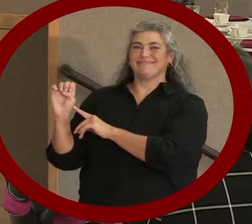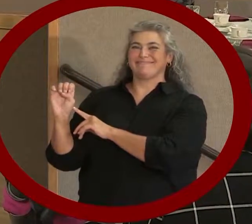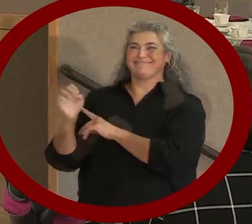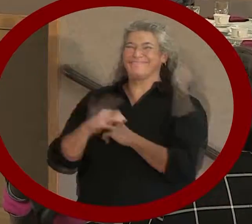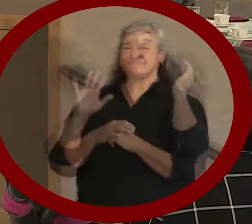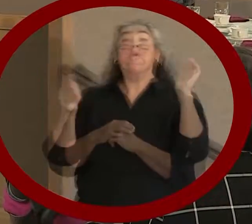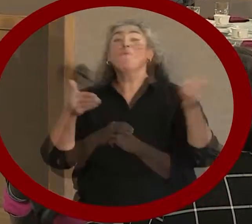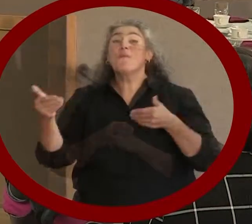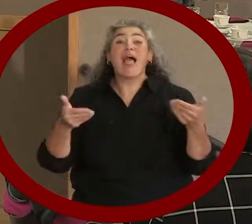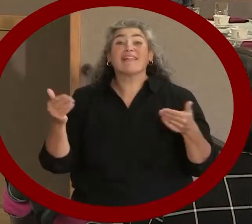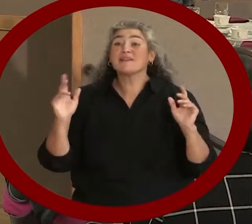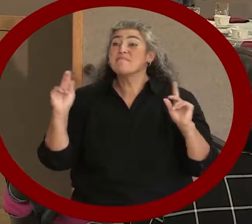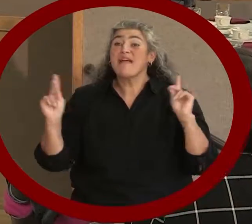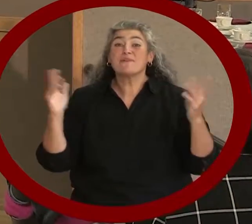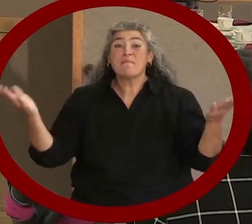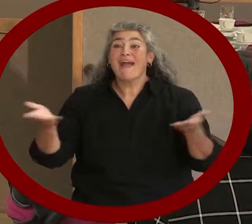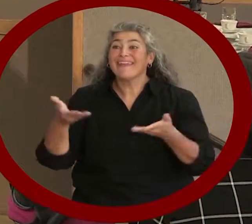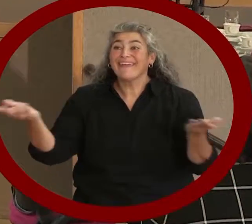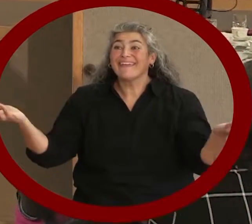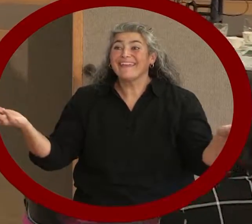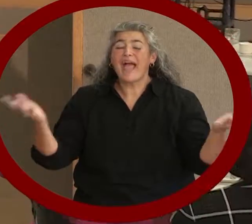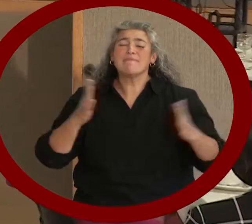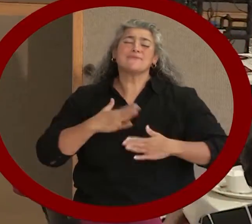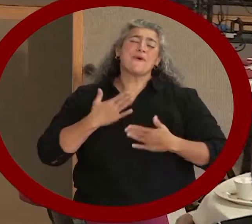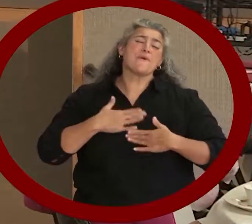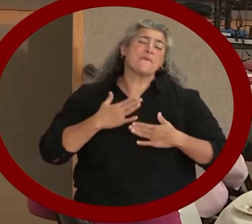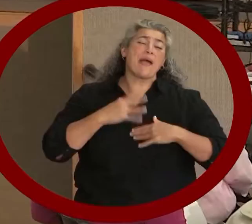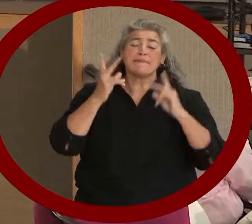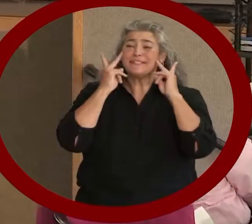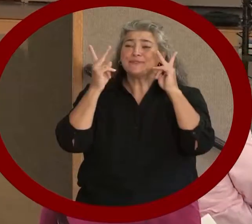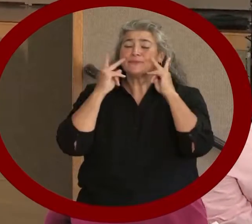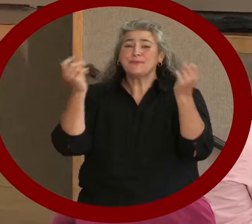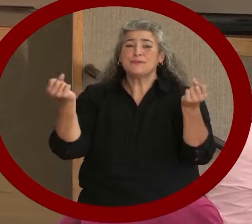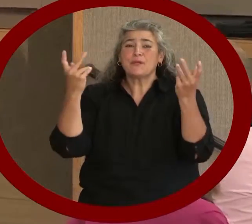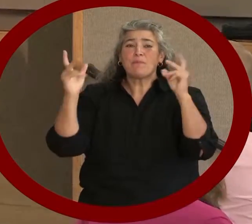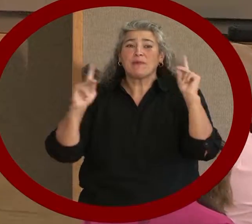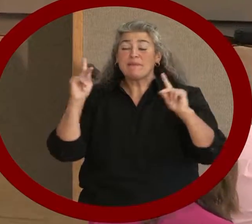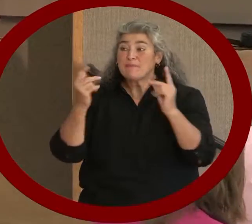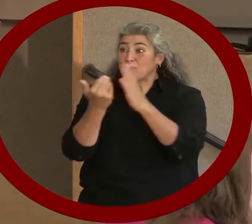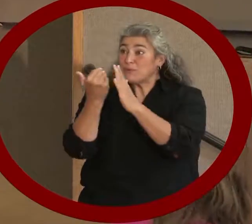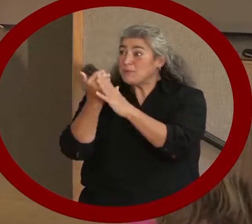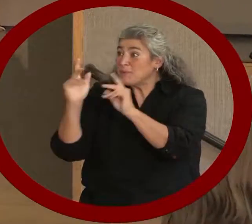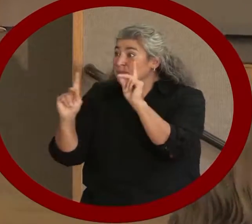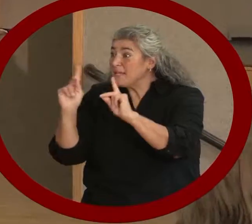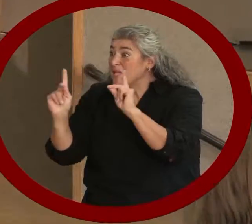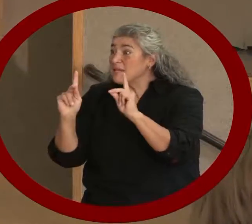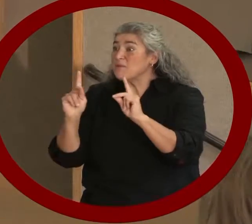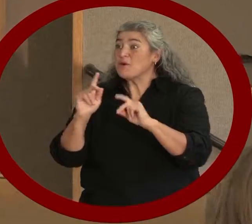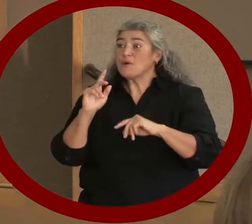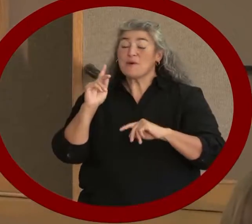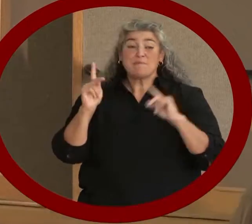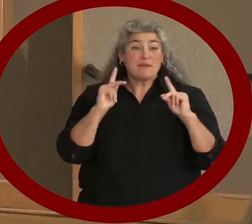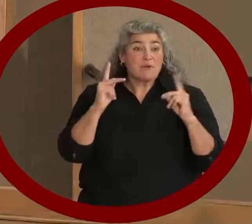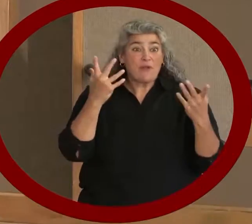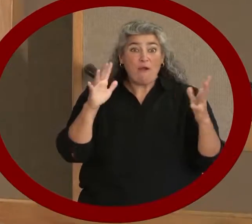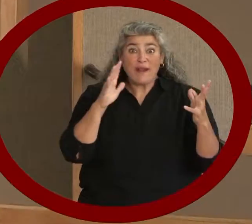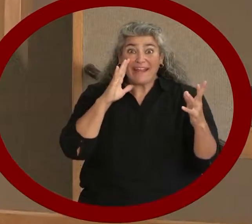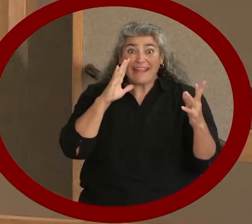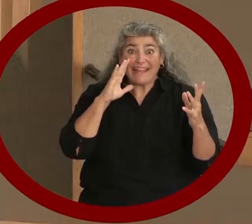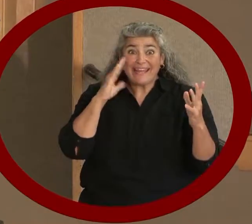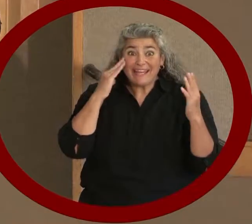Welcome, everybody. I'm so glad to see so many faces, so many new folks, so many people that are so familiar to me.